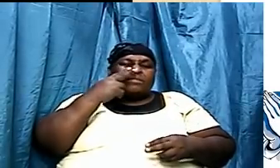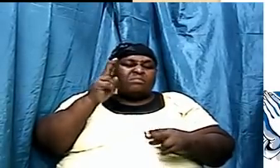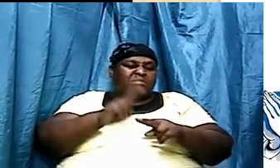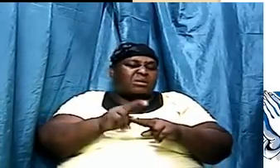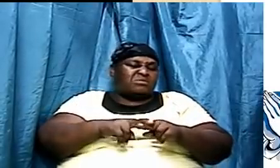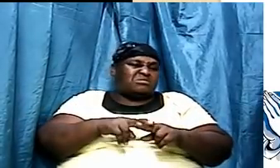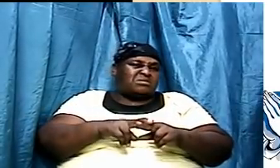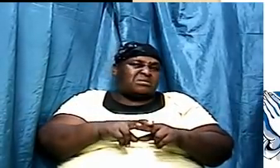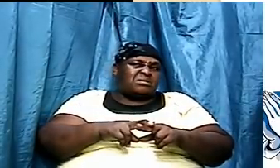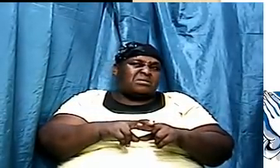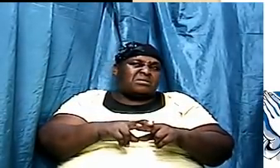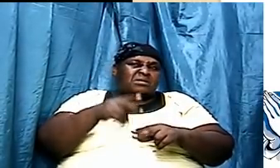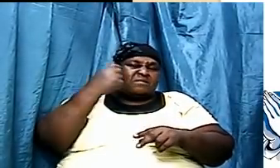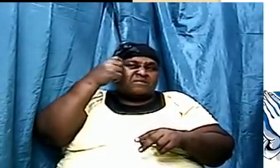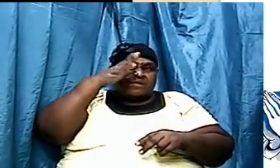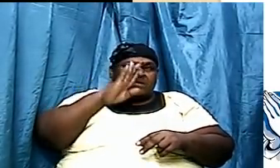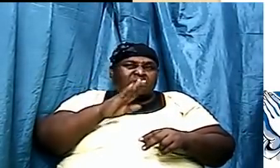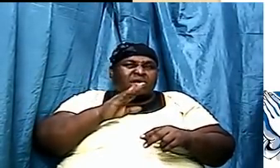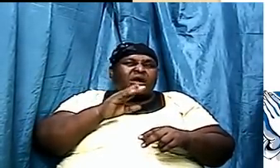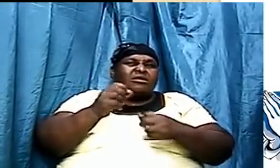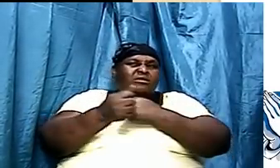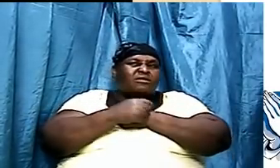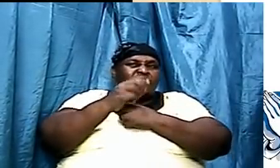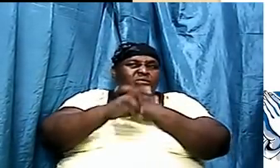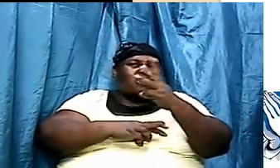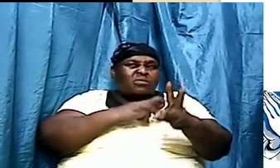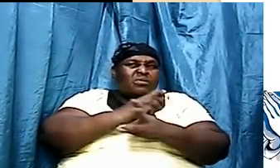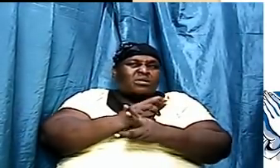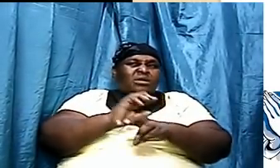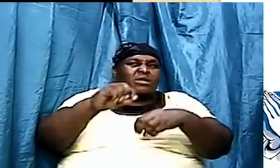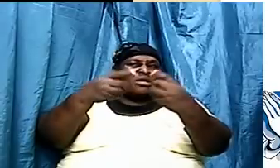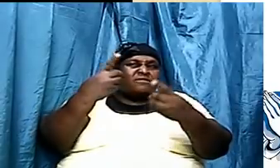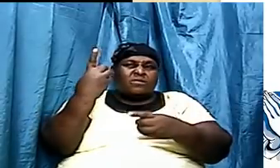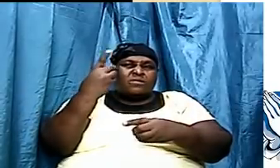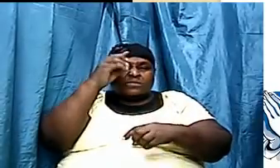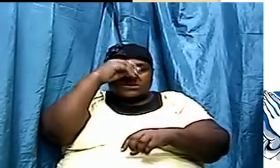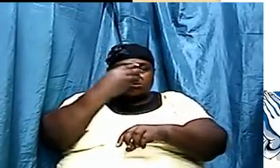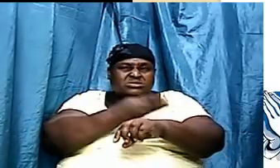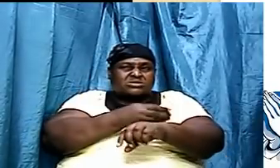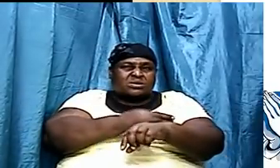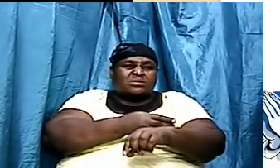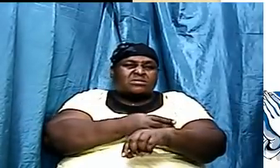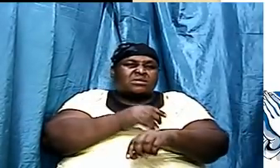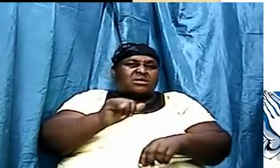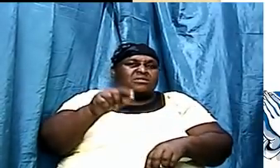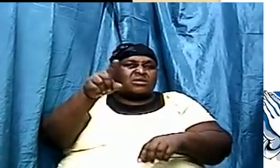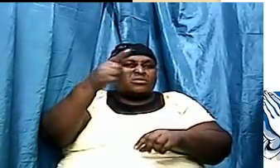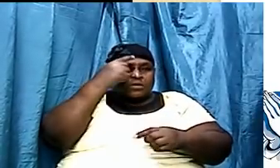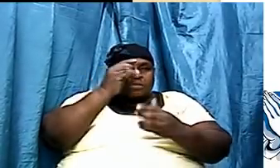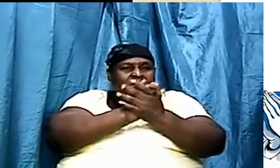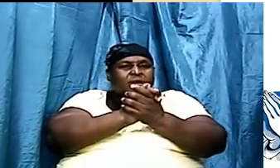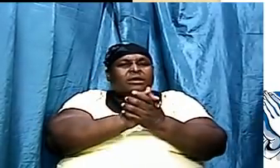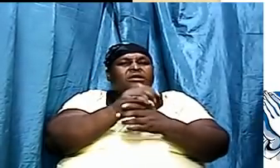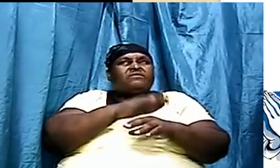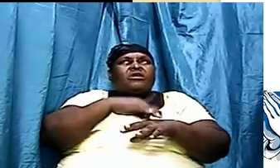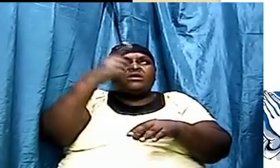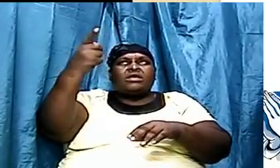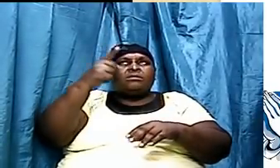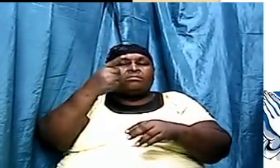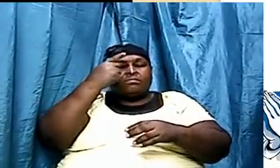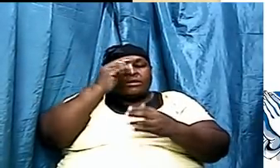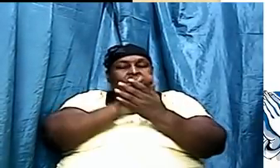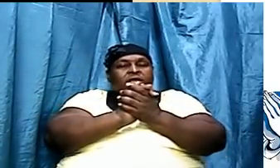he said, for God so loved the world, that he gave his only begotten son, that whosoever believeth in him will believe in anything.